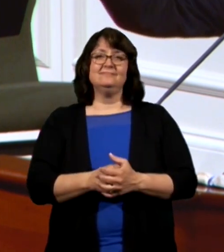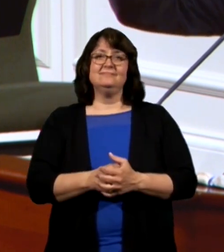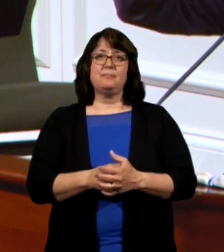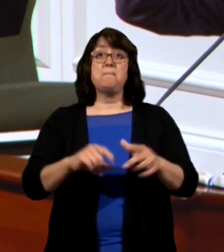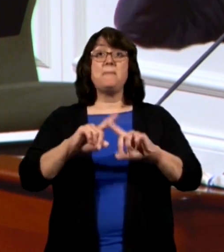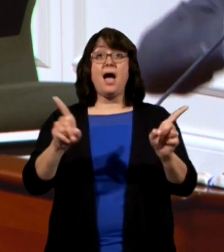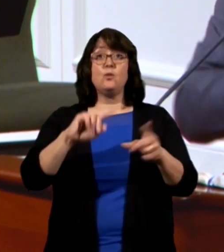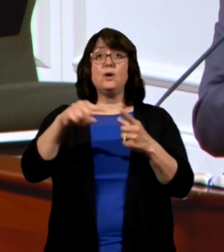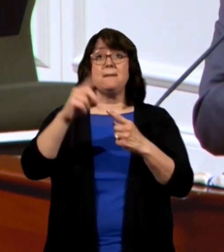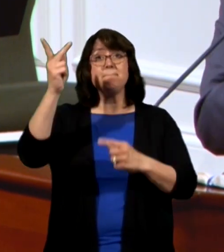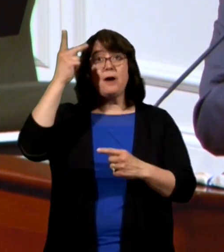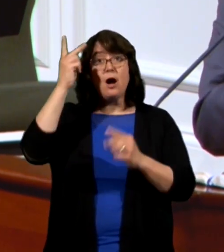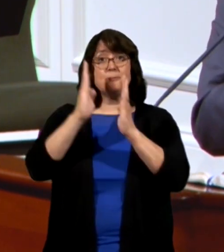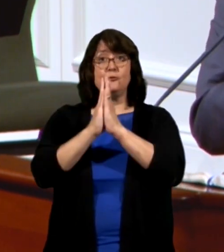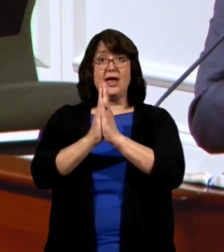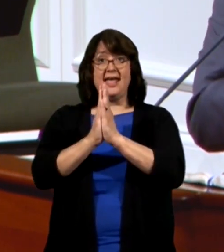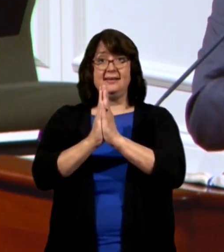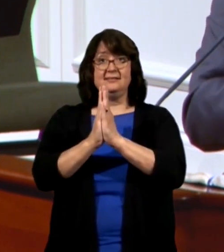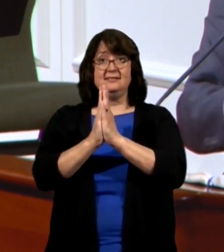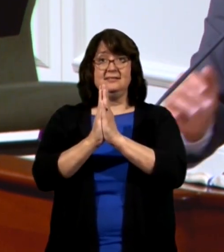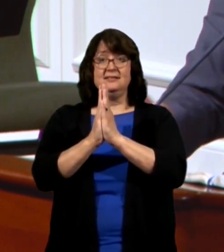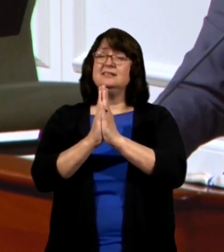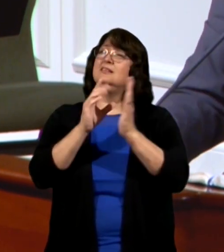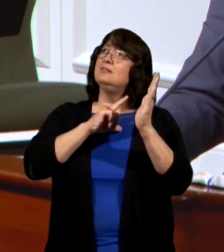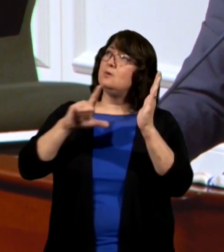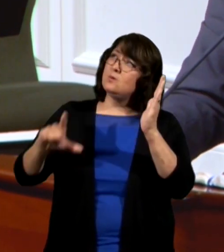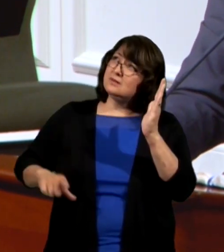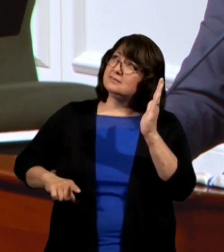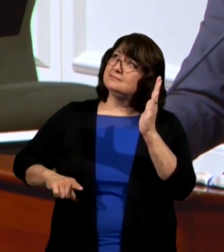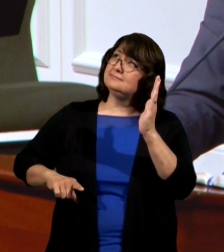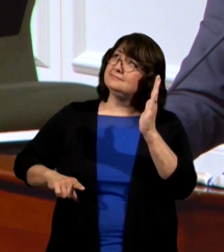but when Paul prayed Lord